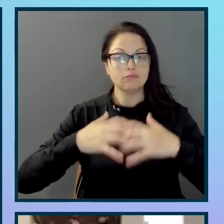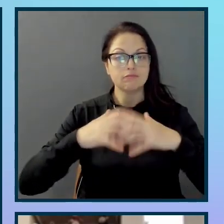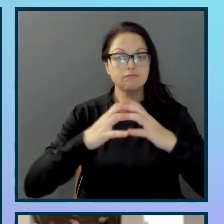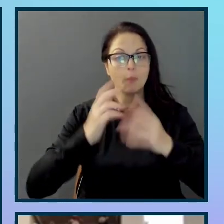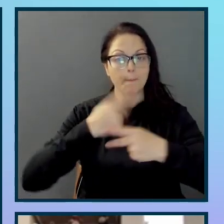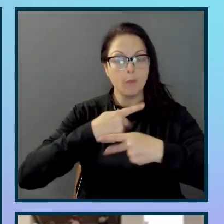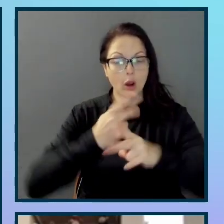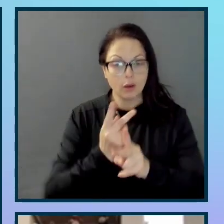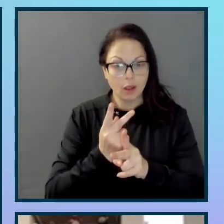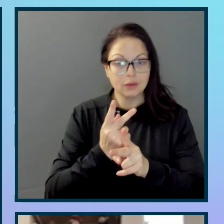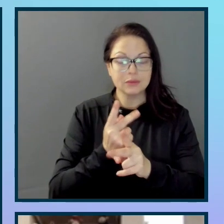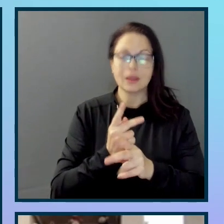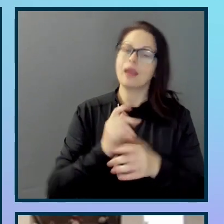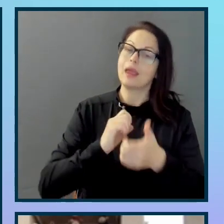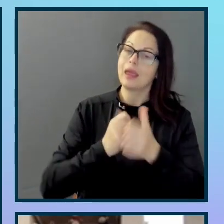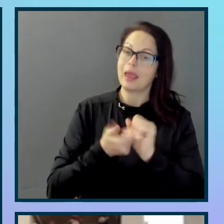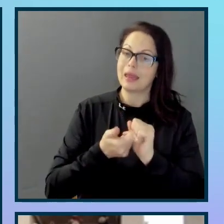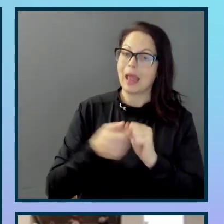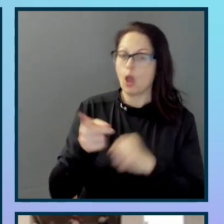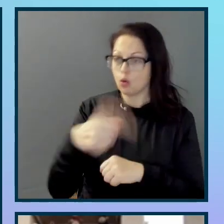function within these different organizations.